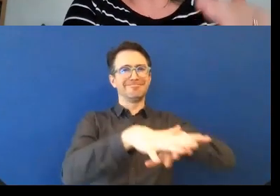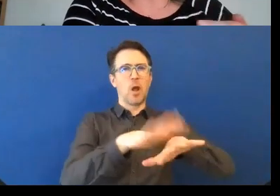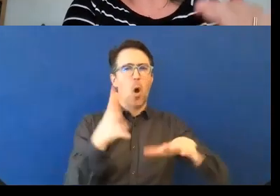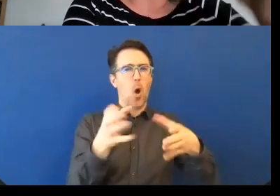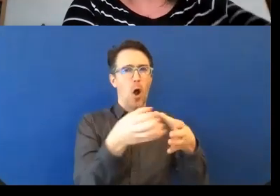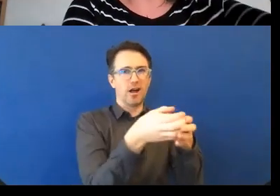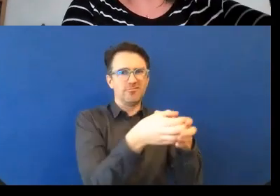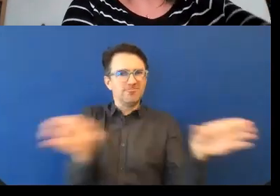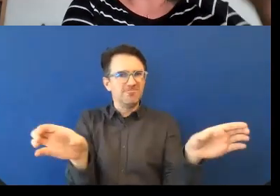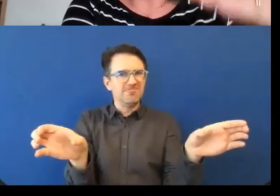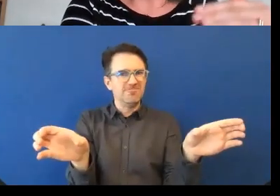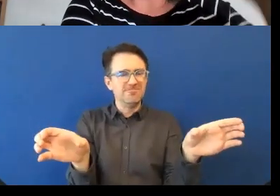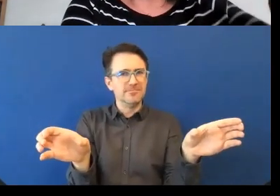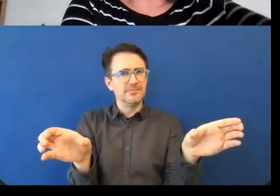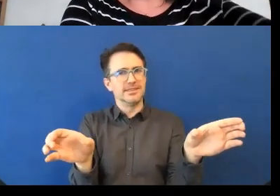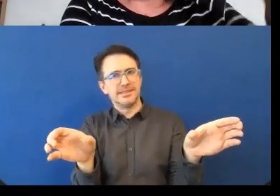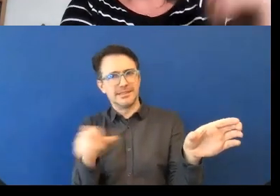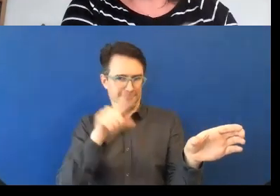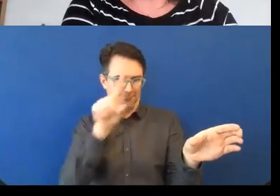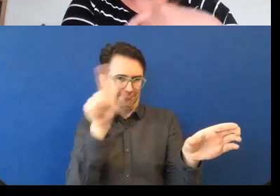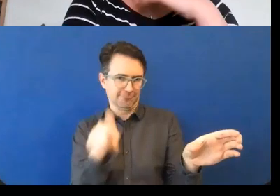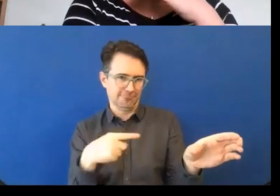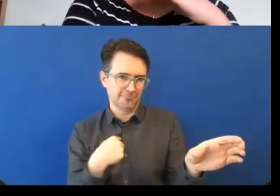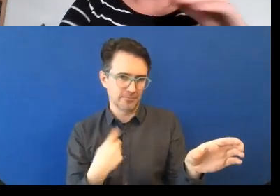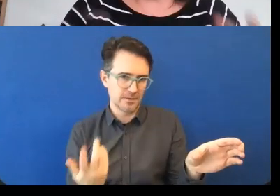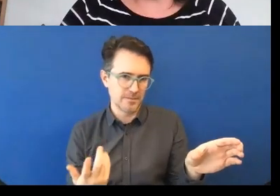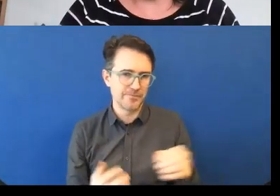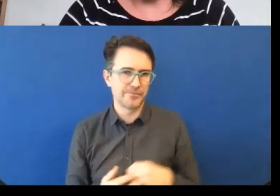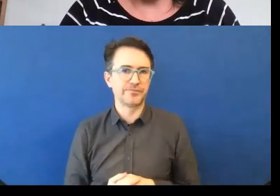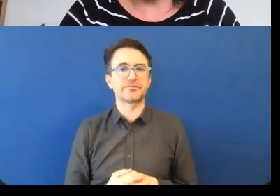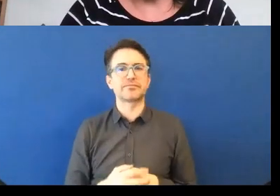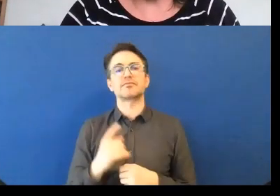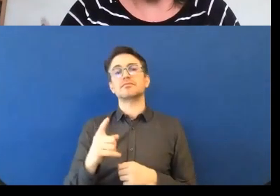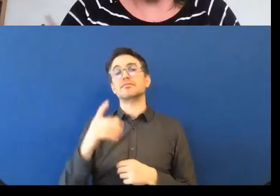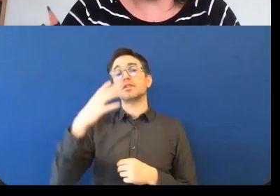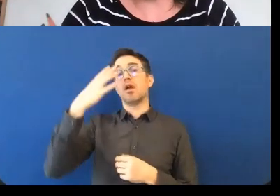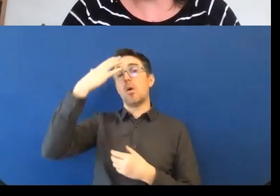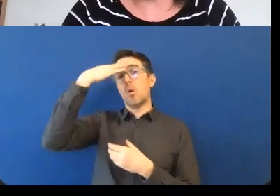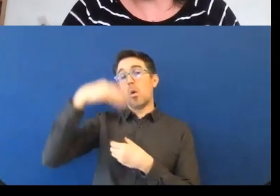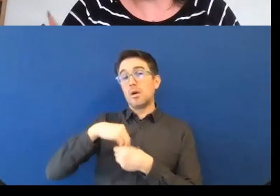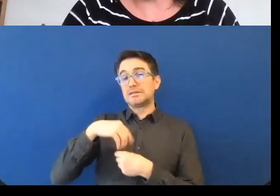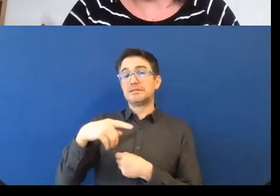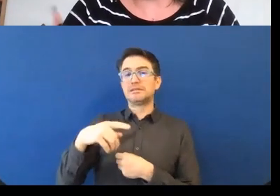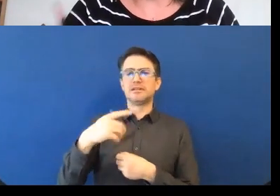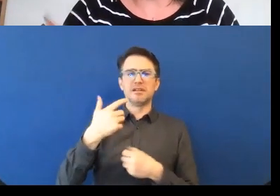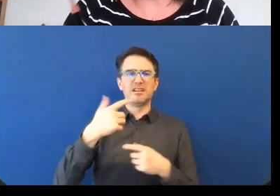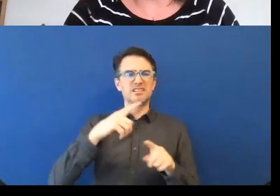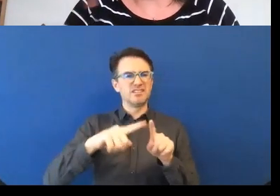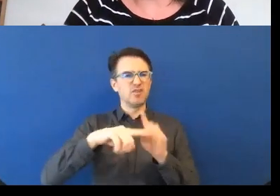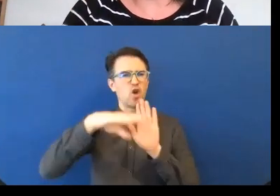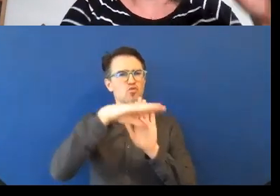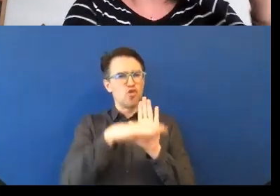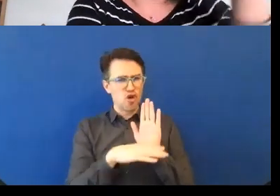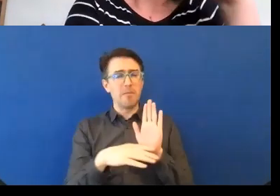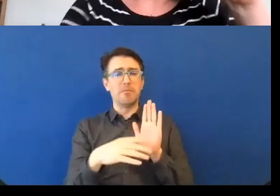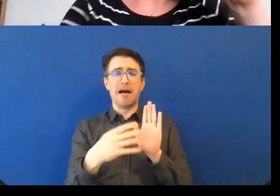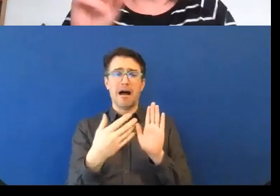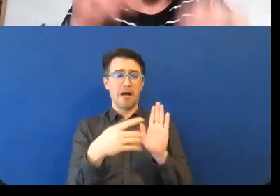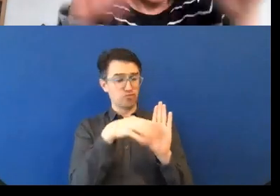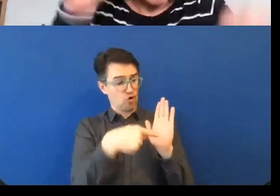what's the barrier for entry? We had a question that I've been I've been answering questions at the chat. So sorry, I hear my camera's shaking. I've